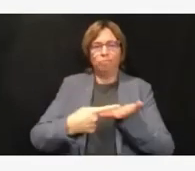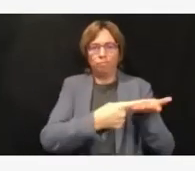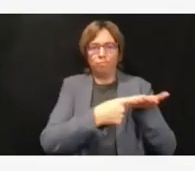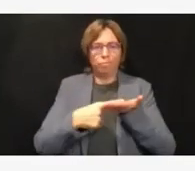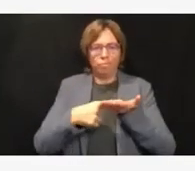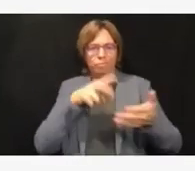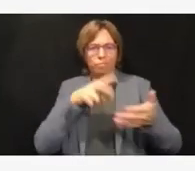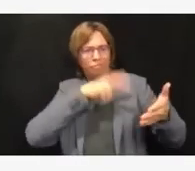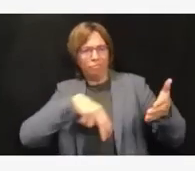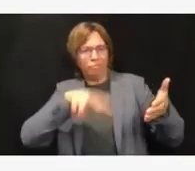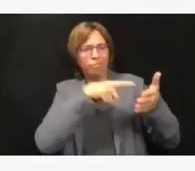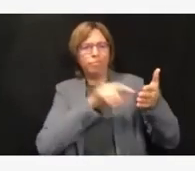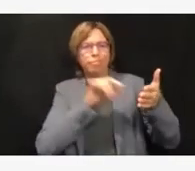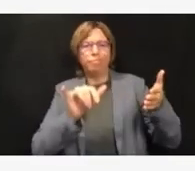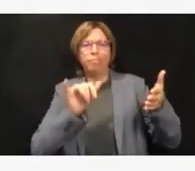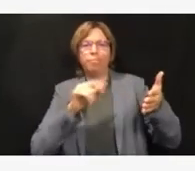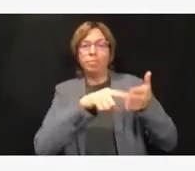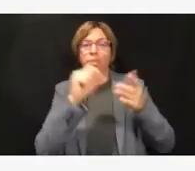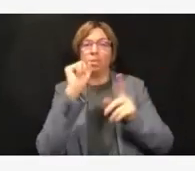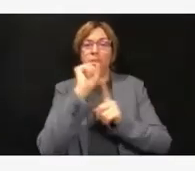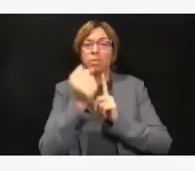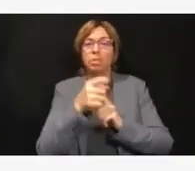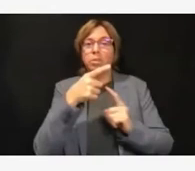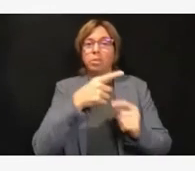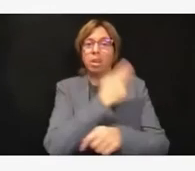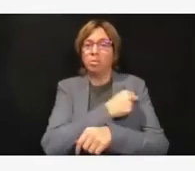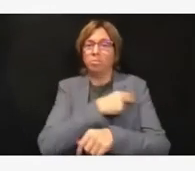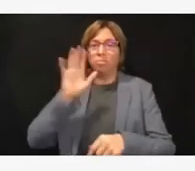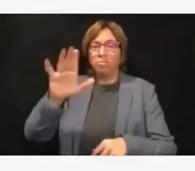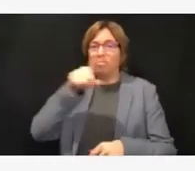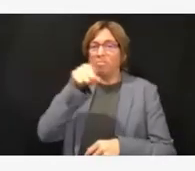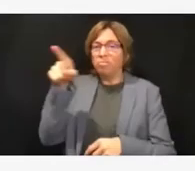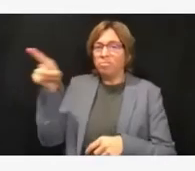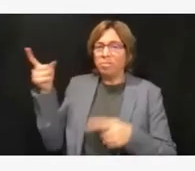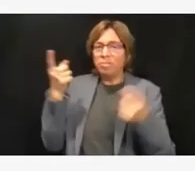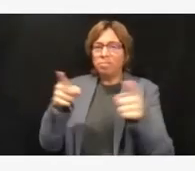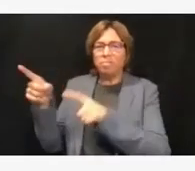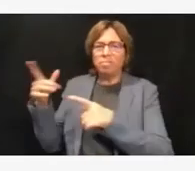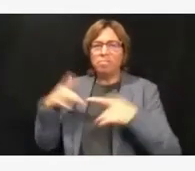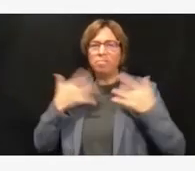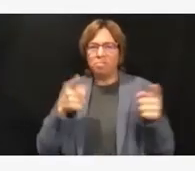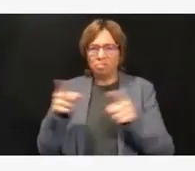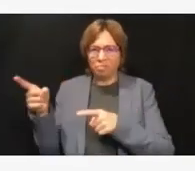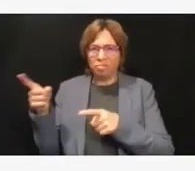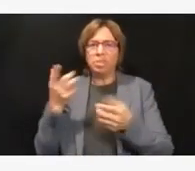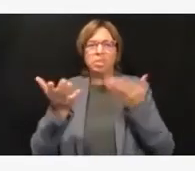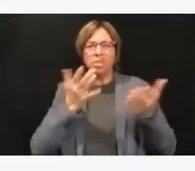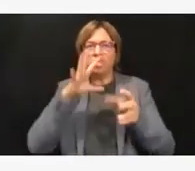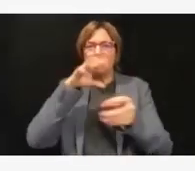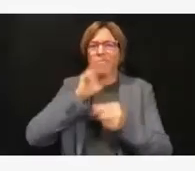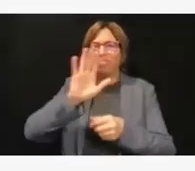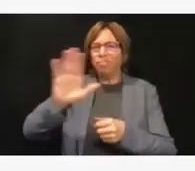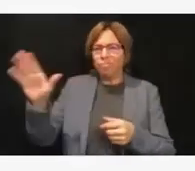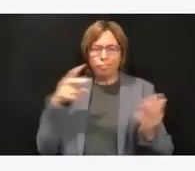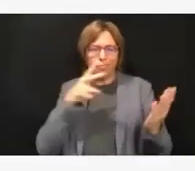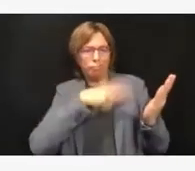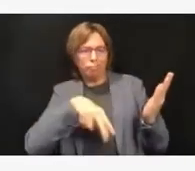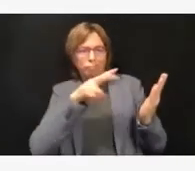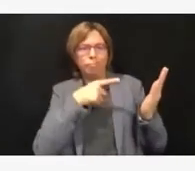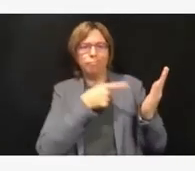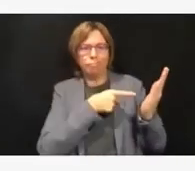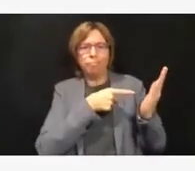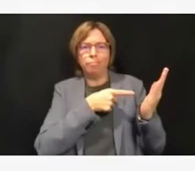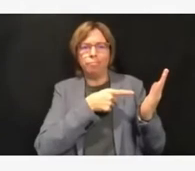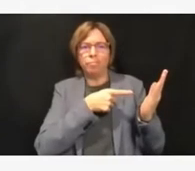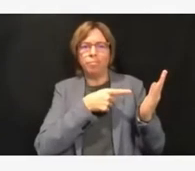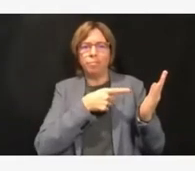facilities across the state. The committee determined that, except for the health care systems in the Panhandle Health District, health care